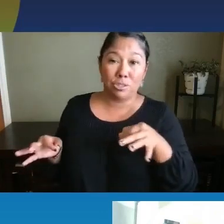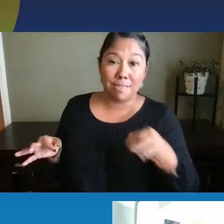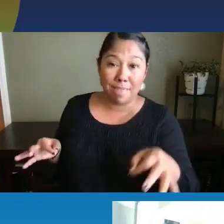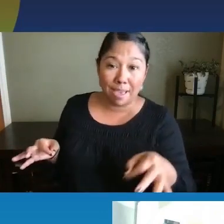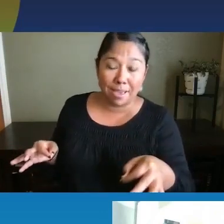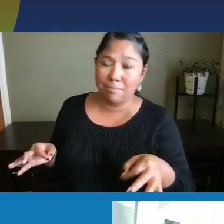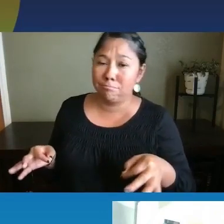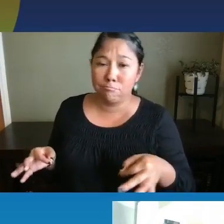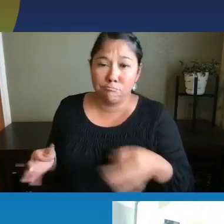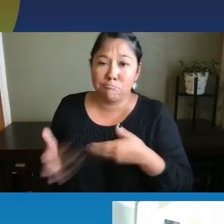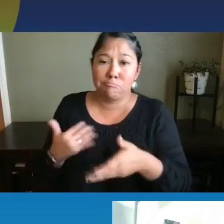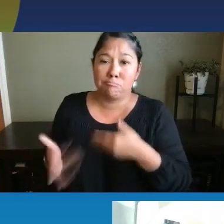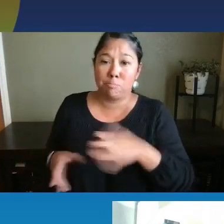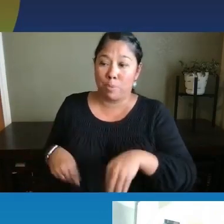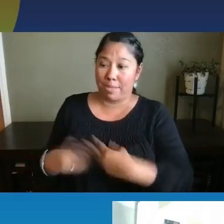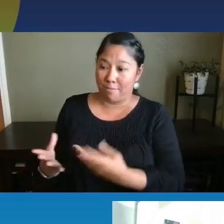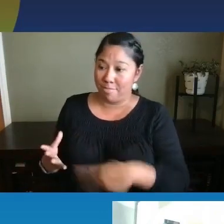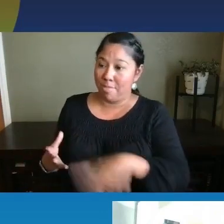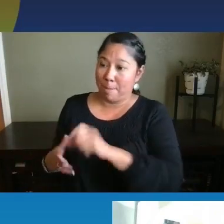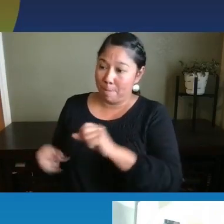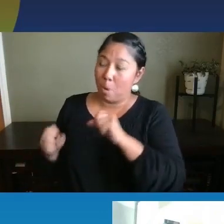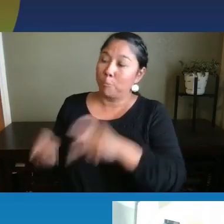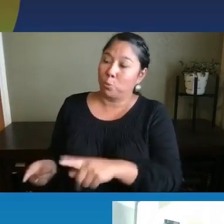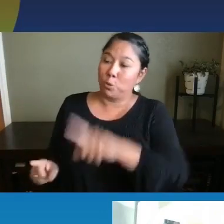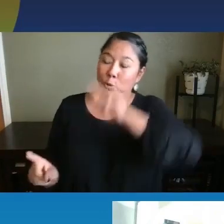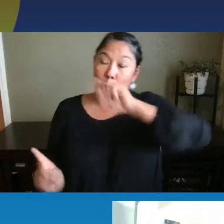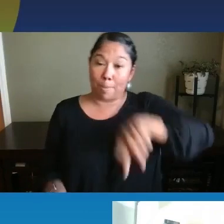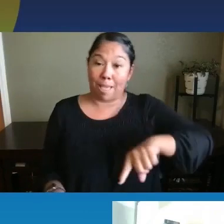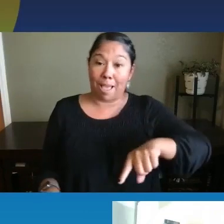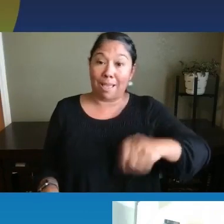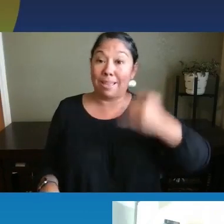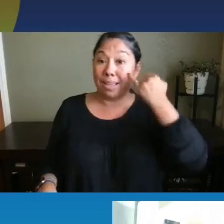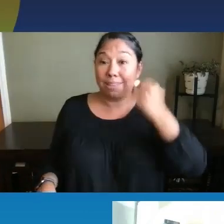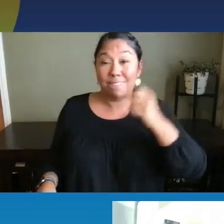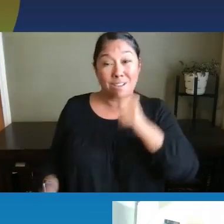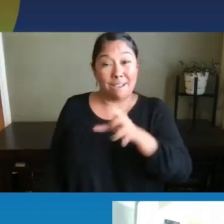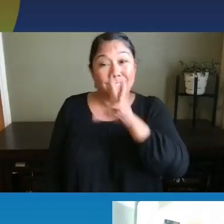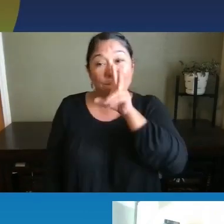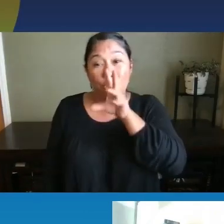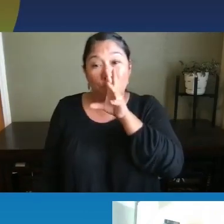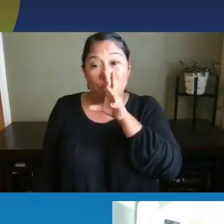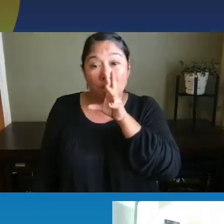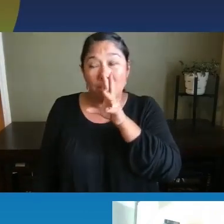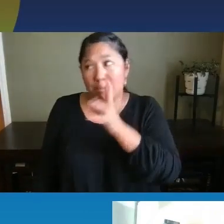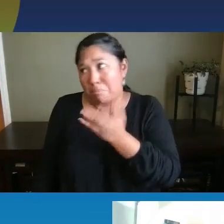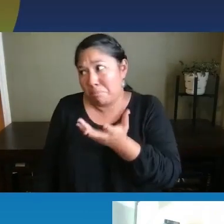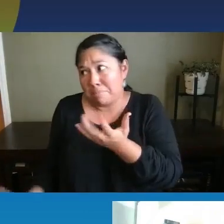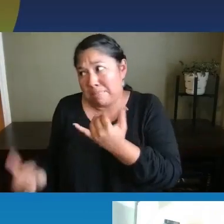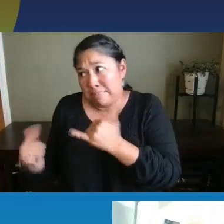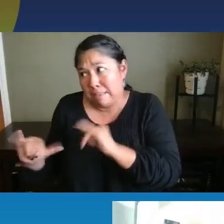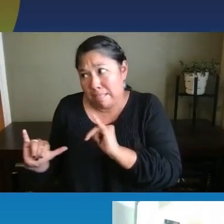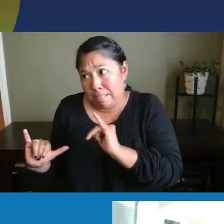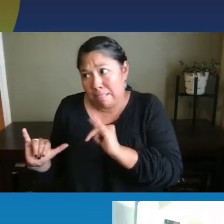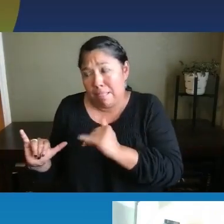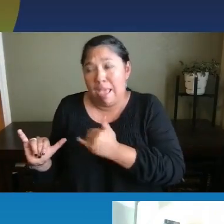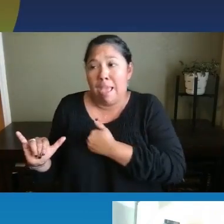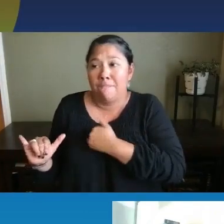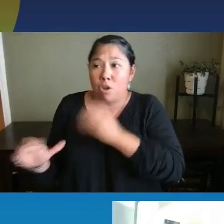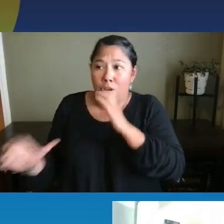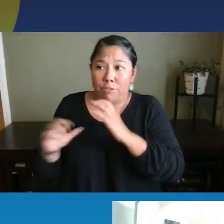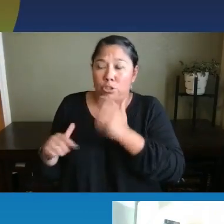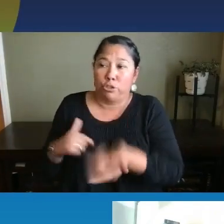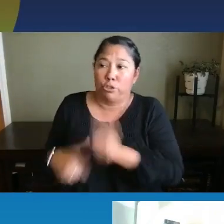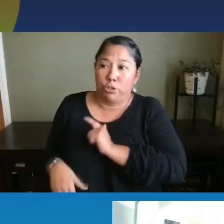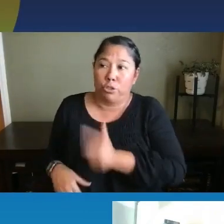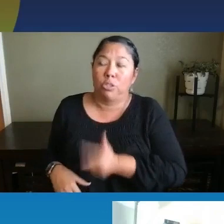that chance where they would reply, even if it's nonverbal. That counts as a conversational turn or a